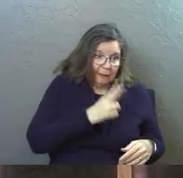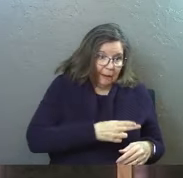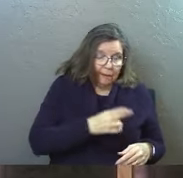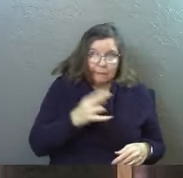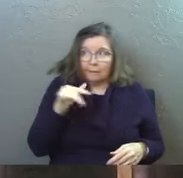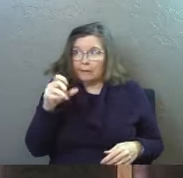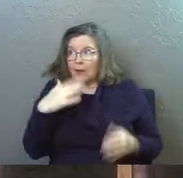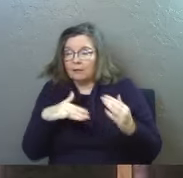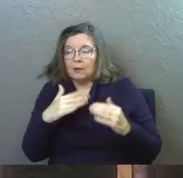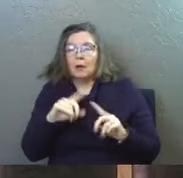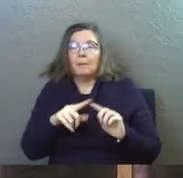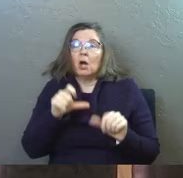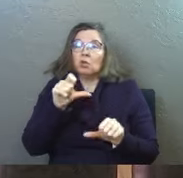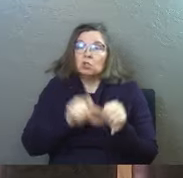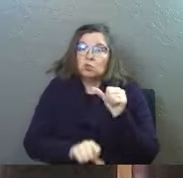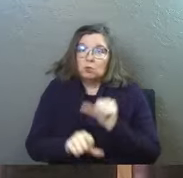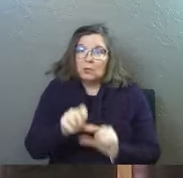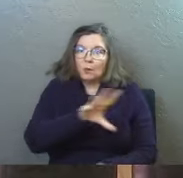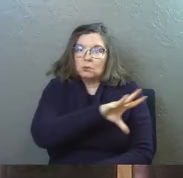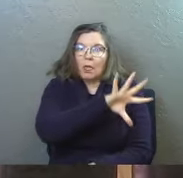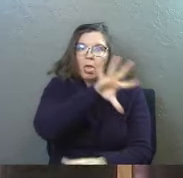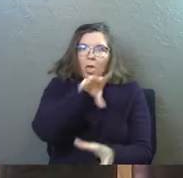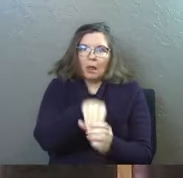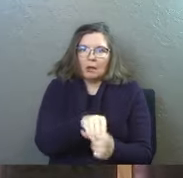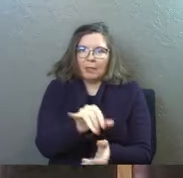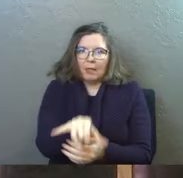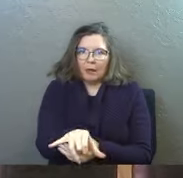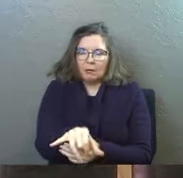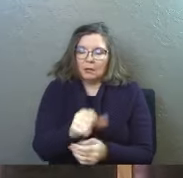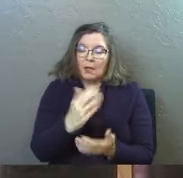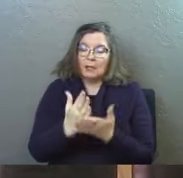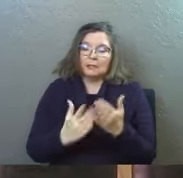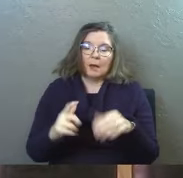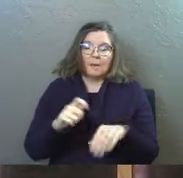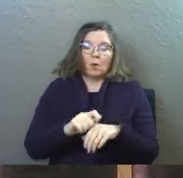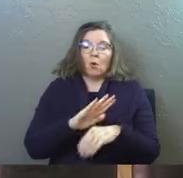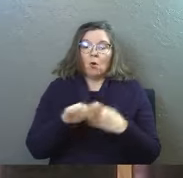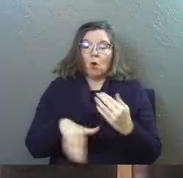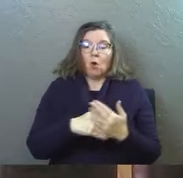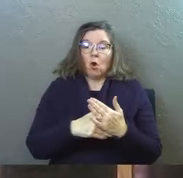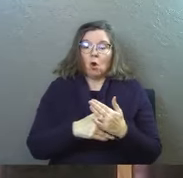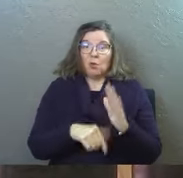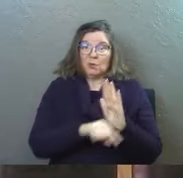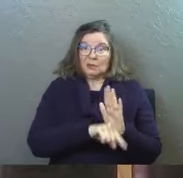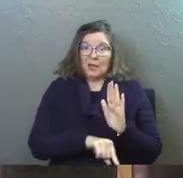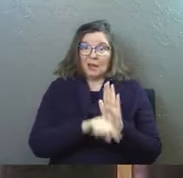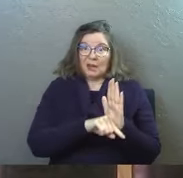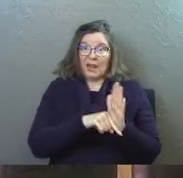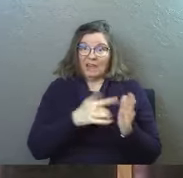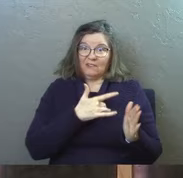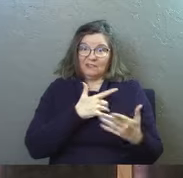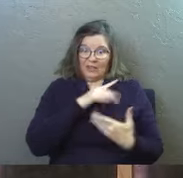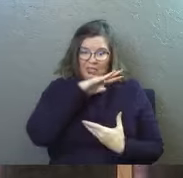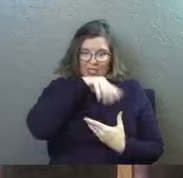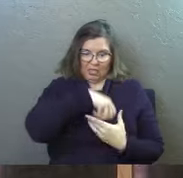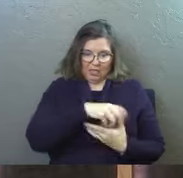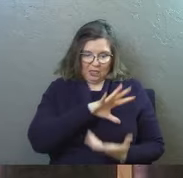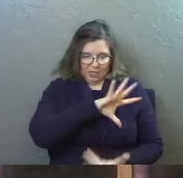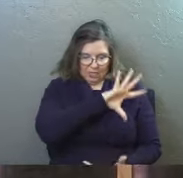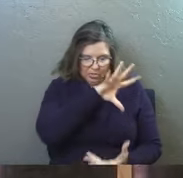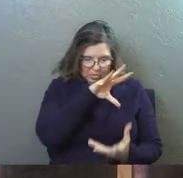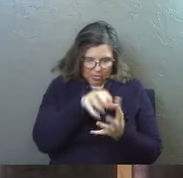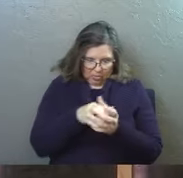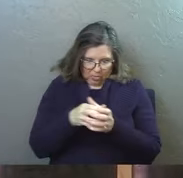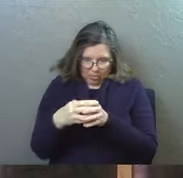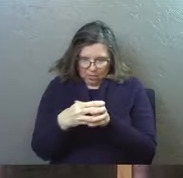But suicide was wrapped up in that. And at some point all those negative feelings in church